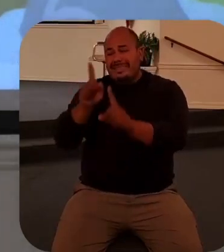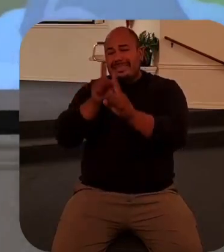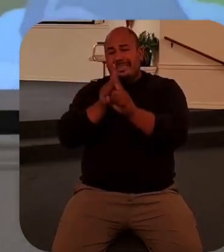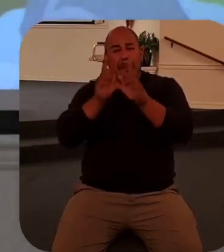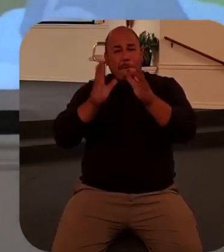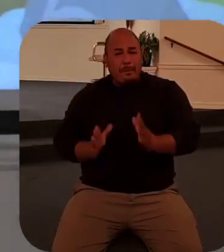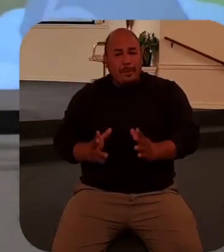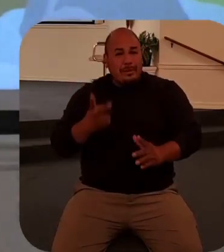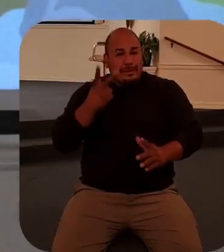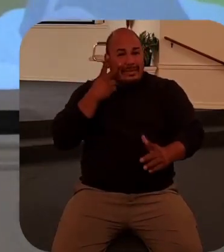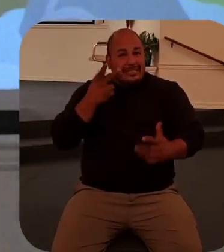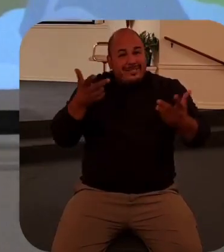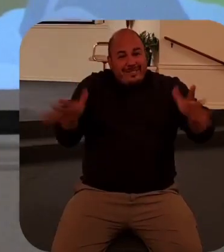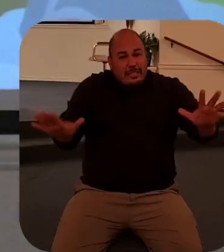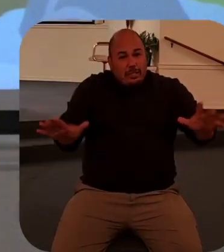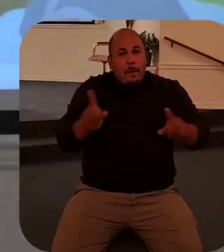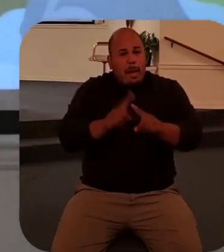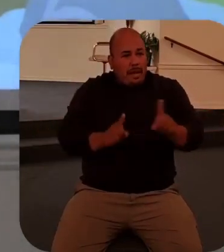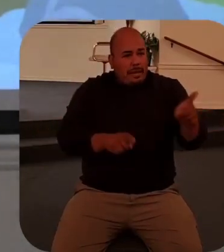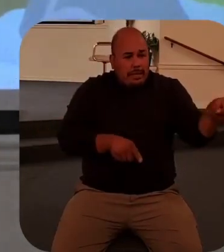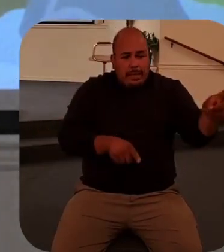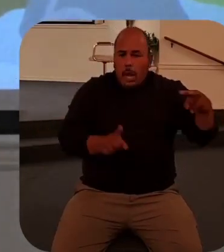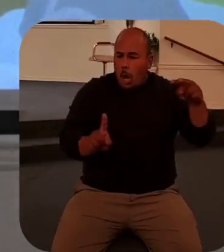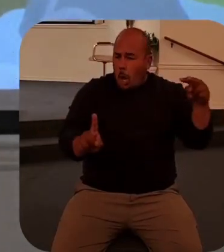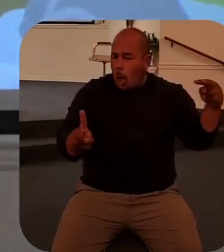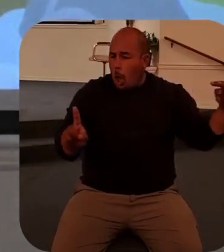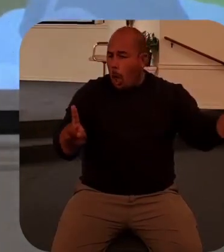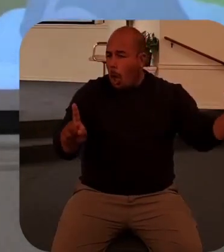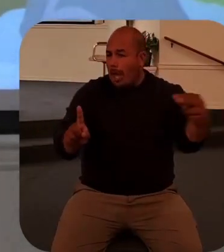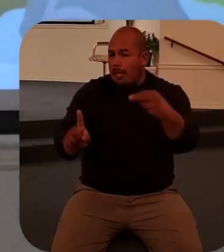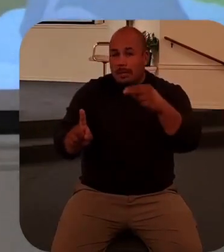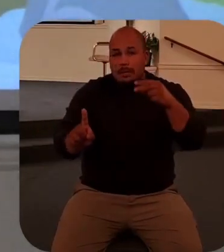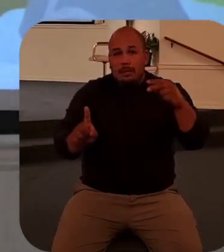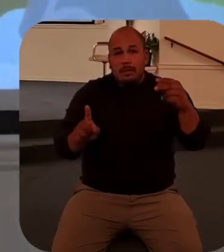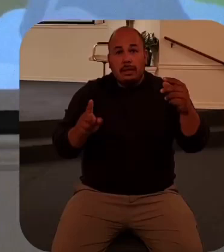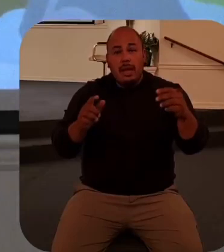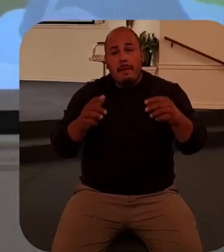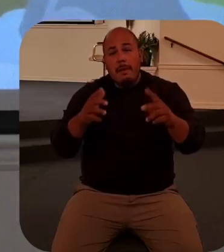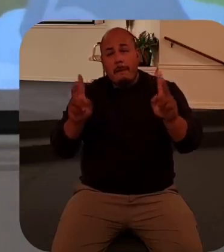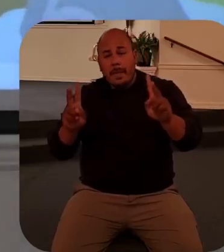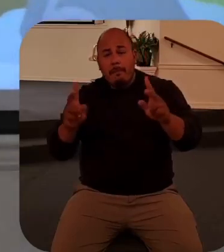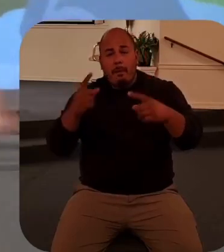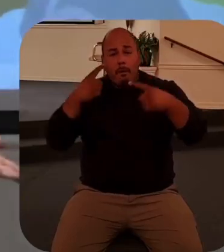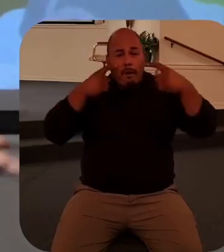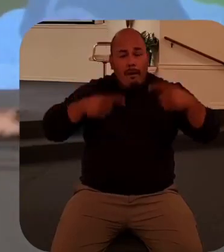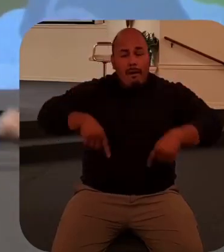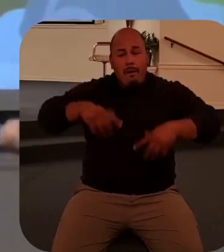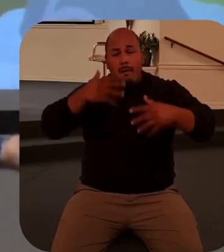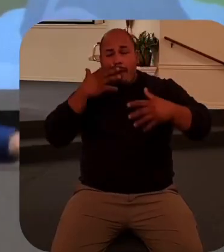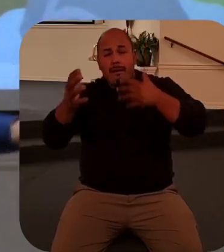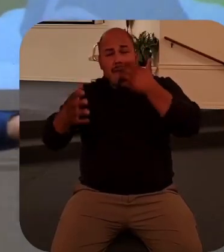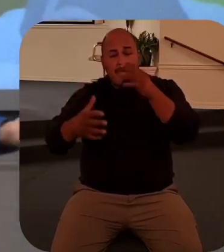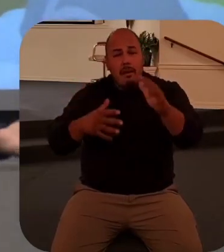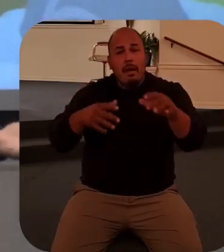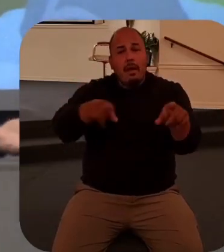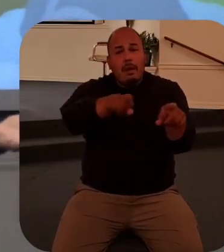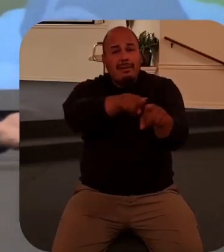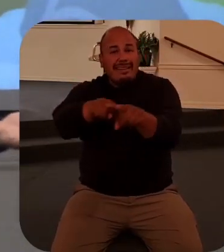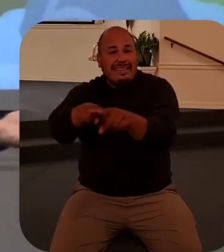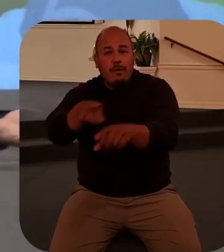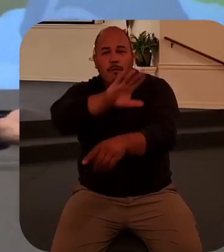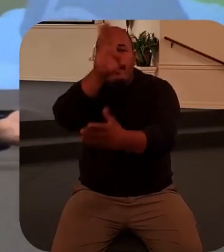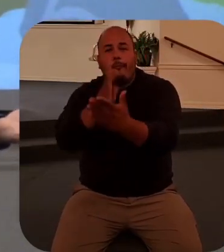looks around and all these people are grieving and wailing as if they'll never see Lazarus again